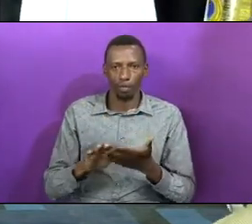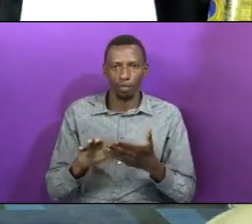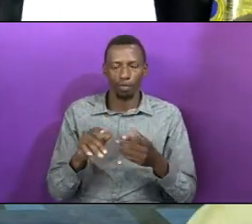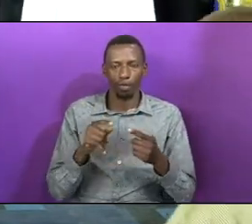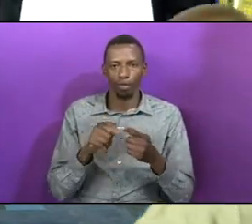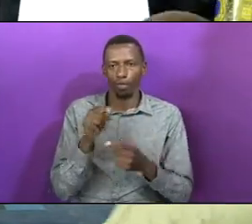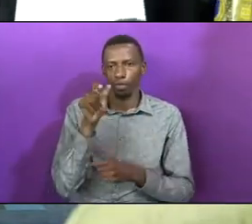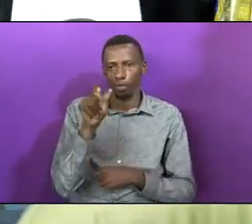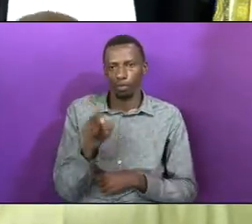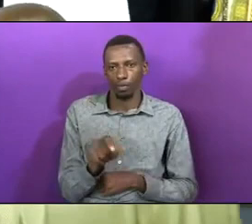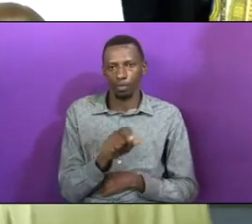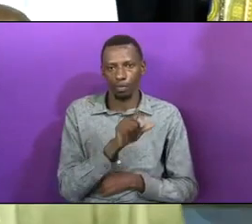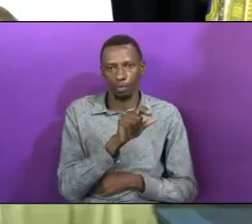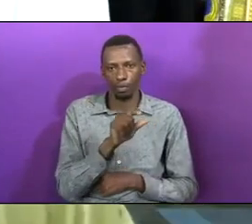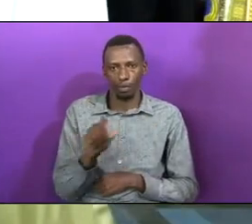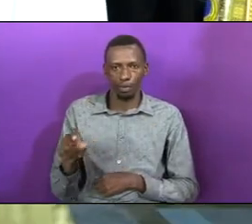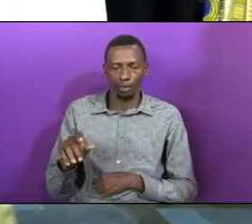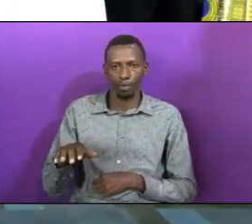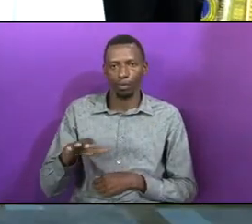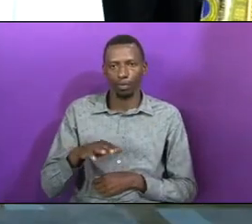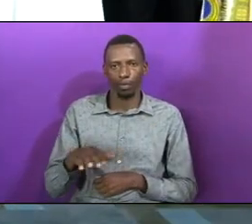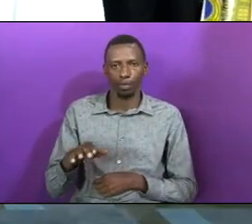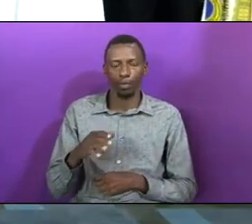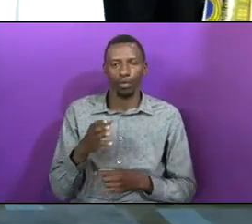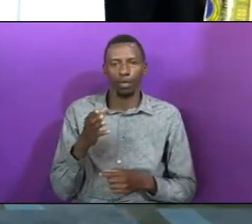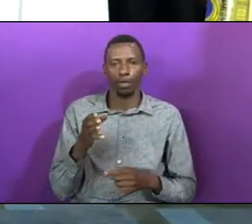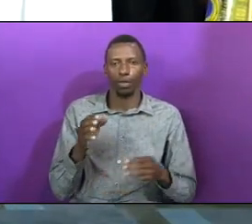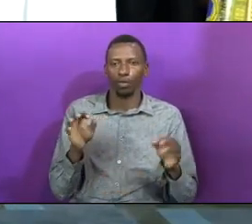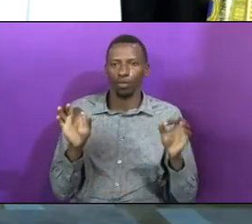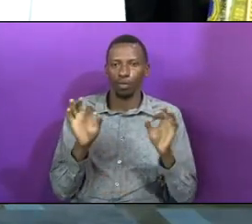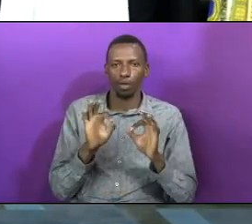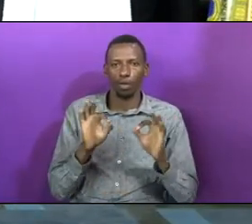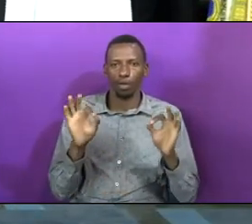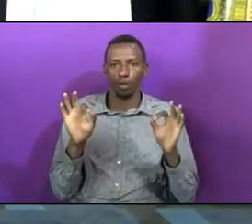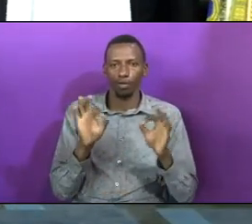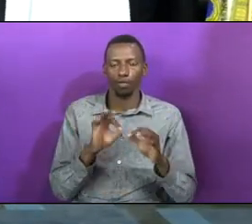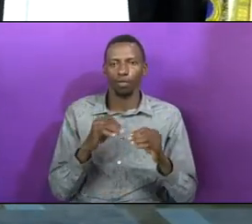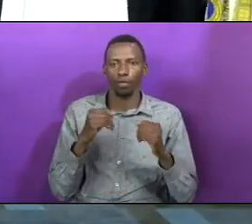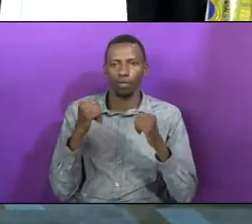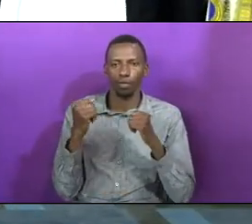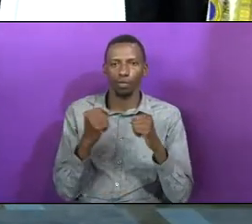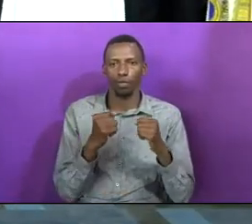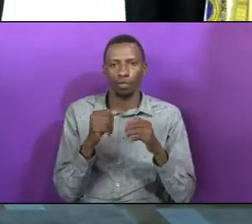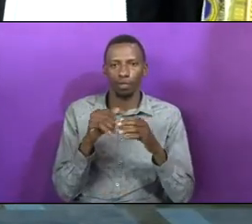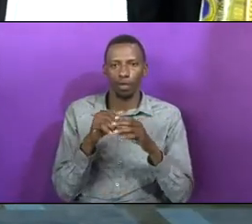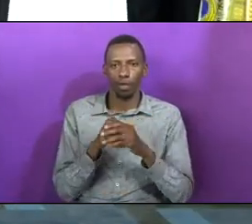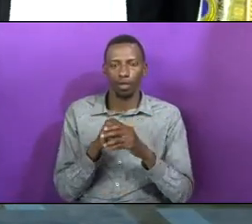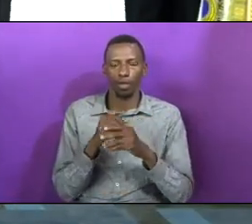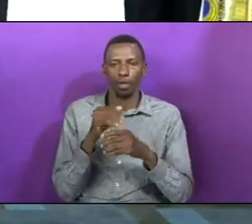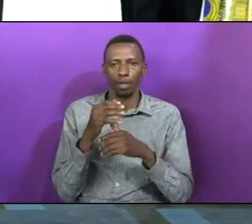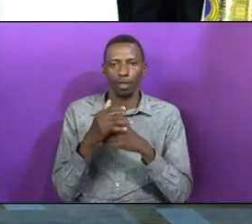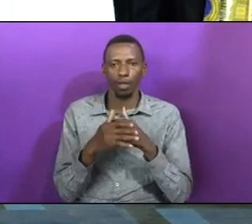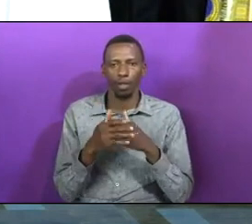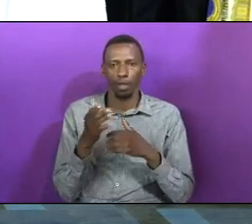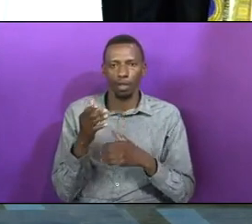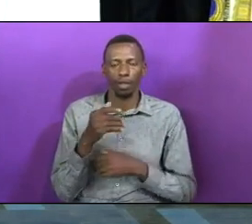cover His sight. There's wonderful power in the blood.